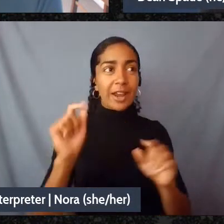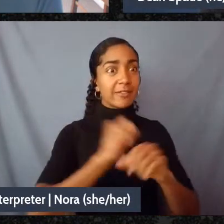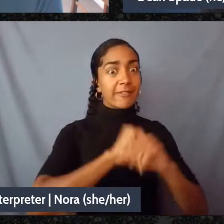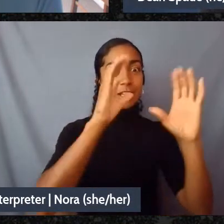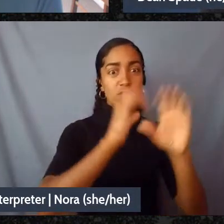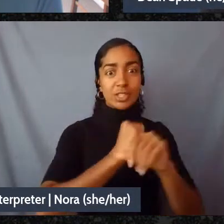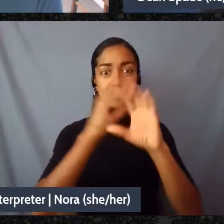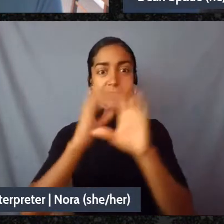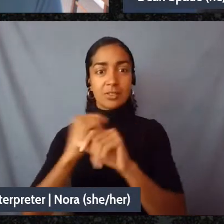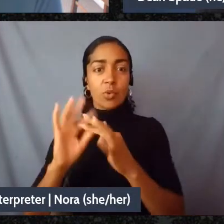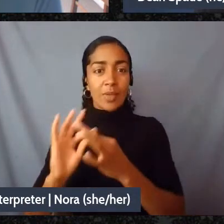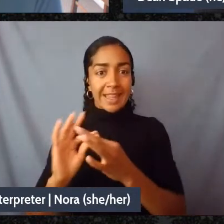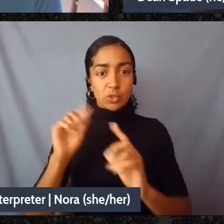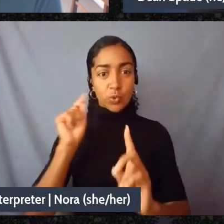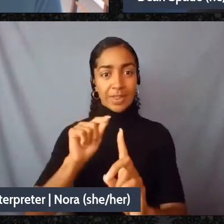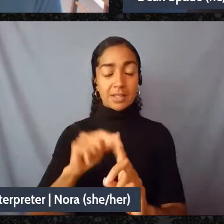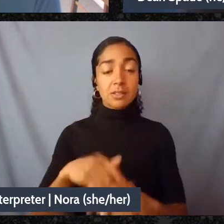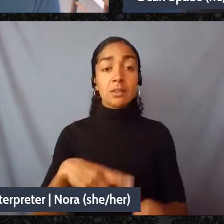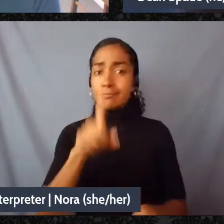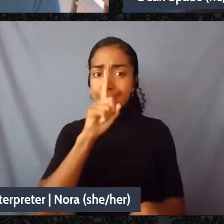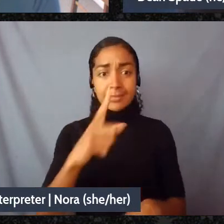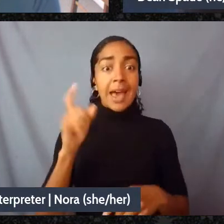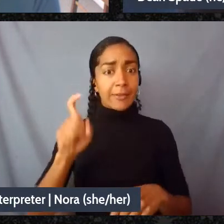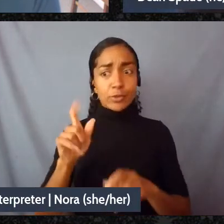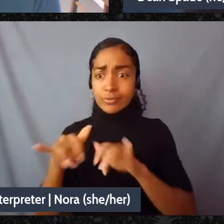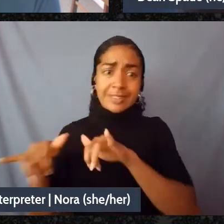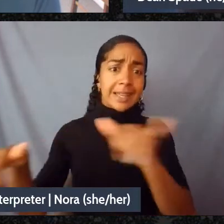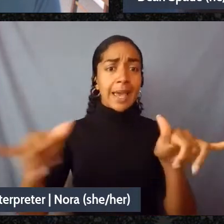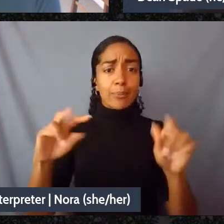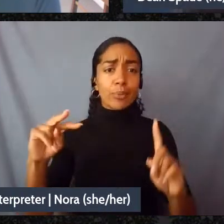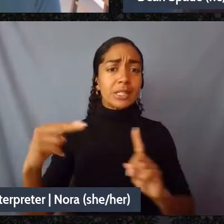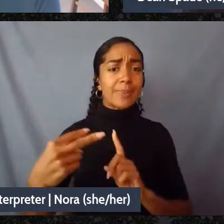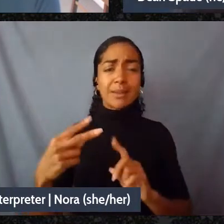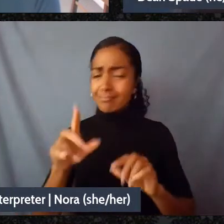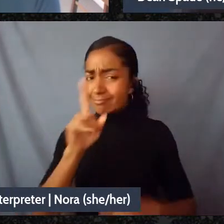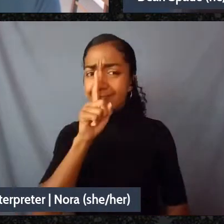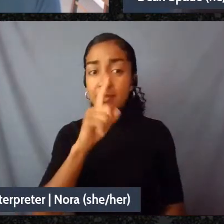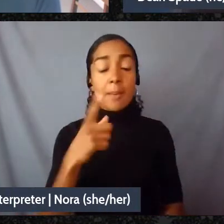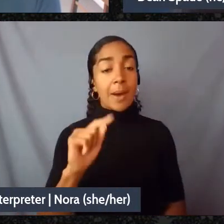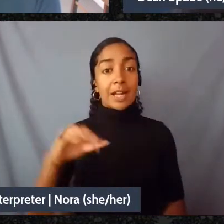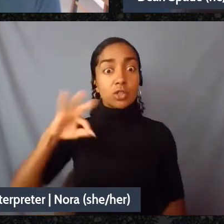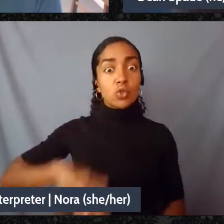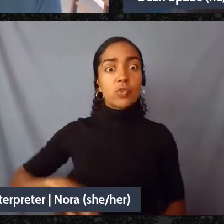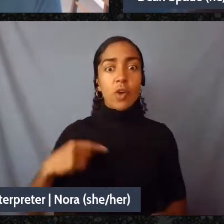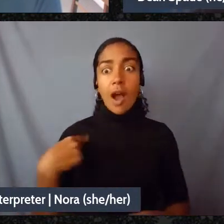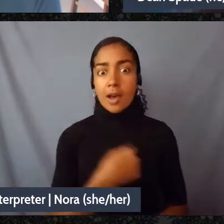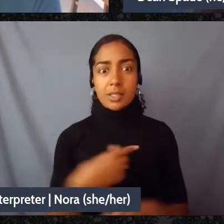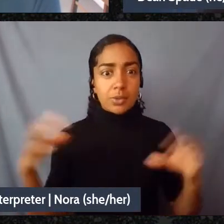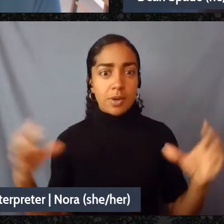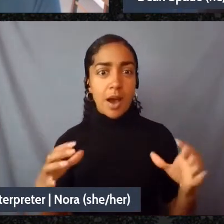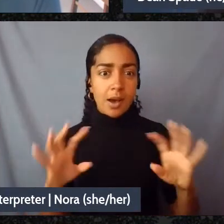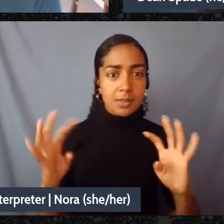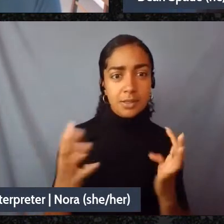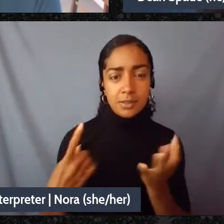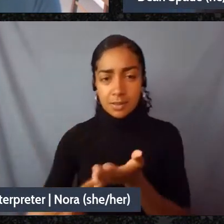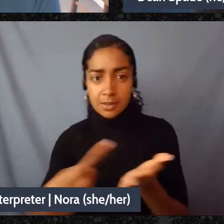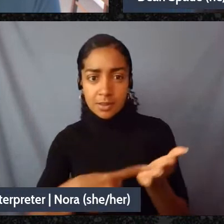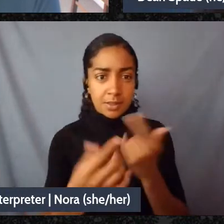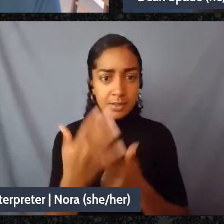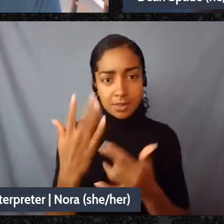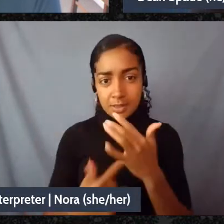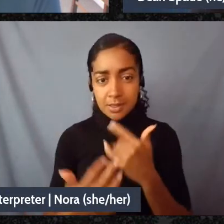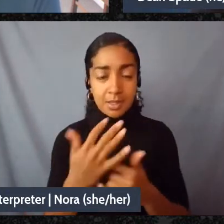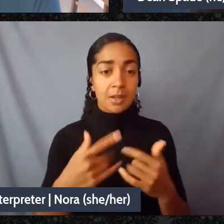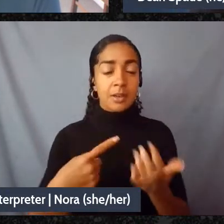think the same on this but it's really useful to have really juicy conversations about it like I can't if we're prison